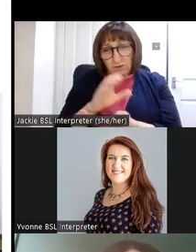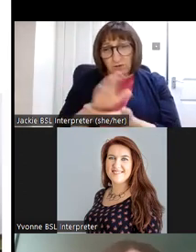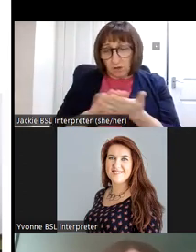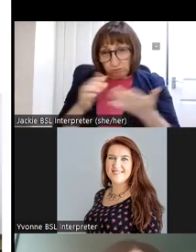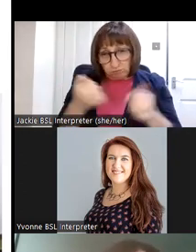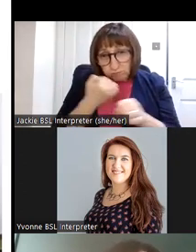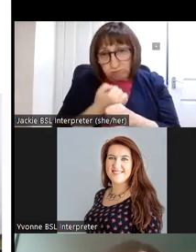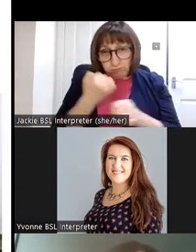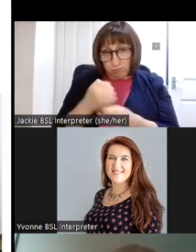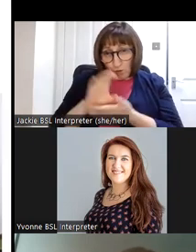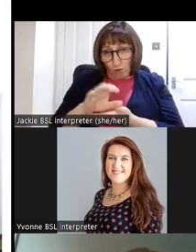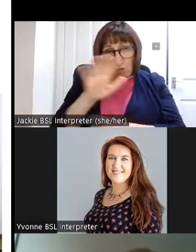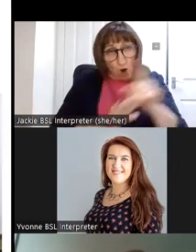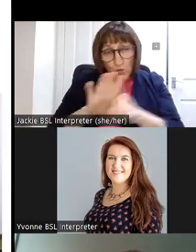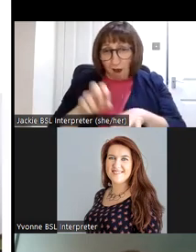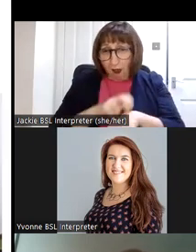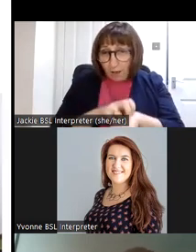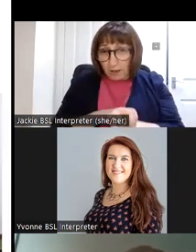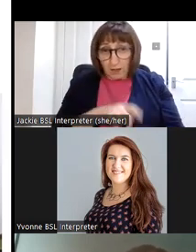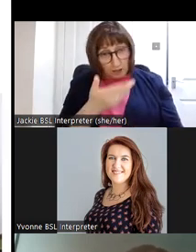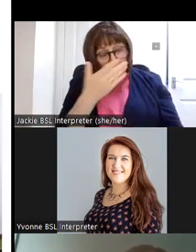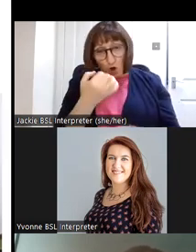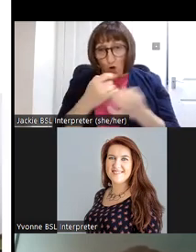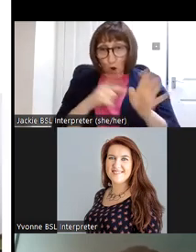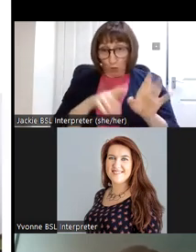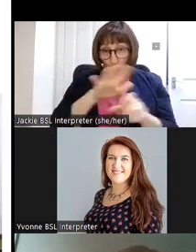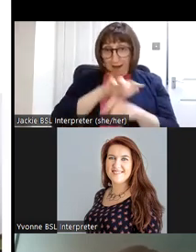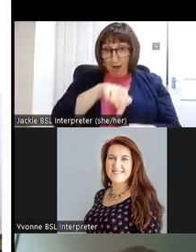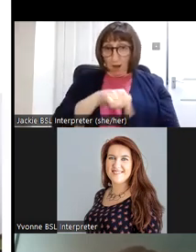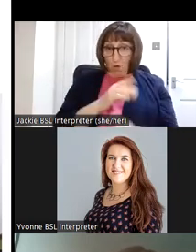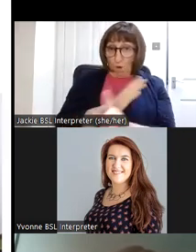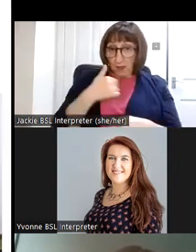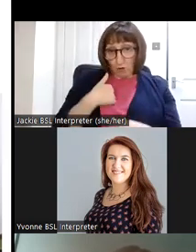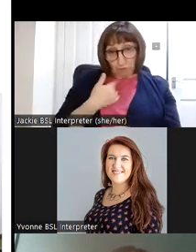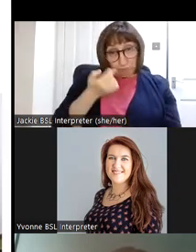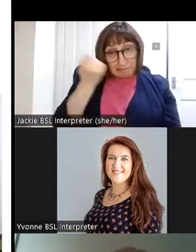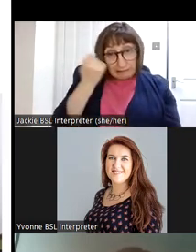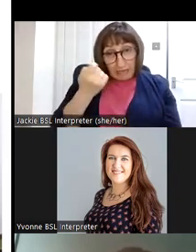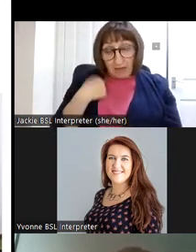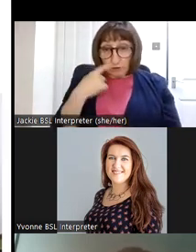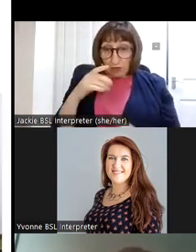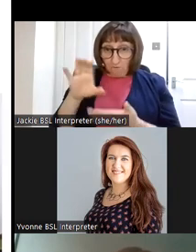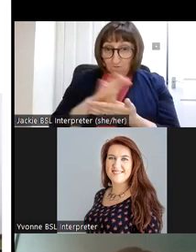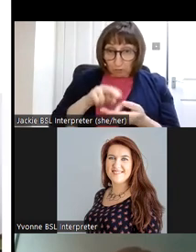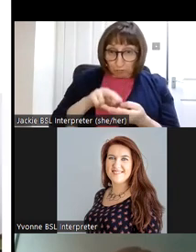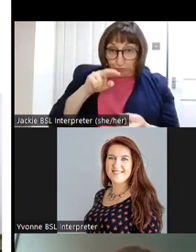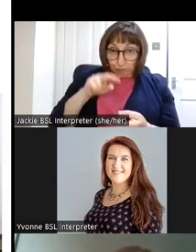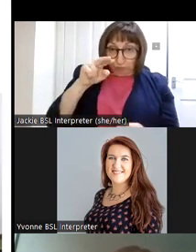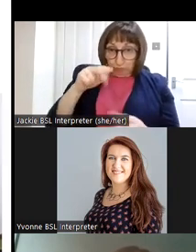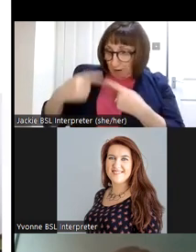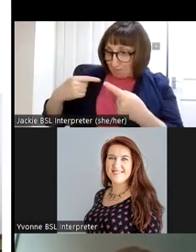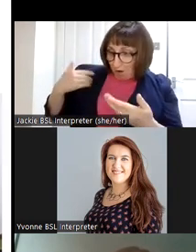sites and monuments throughout the country so here in Galway we've been really successful seeing funding grow year on year